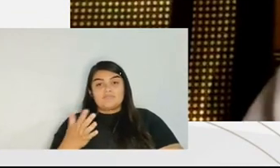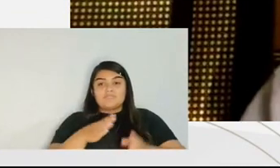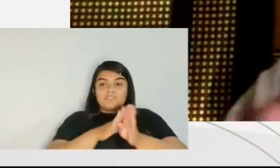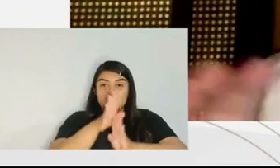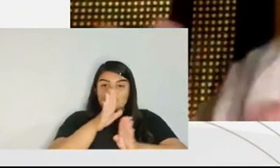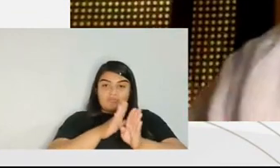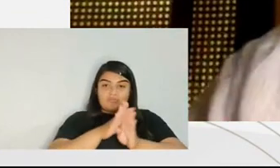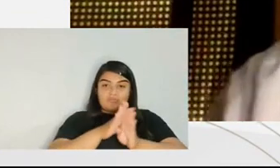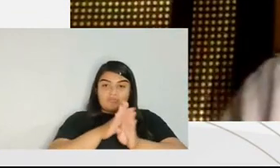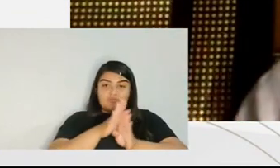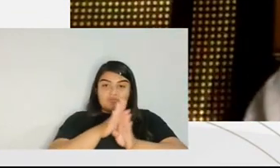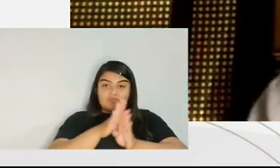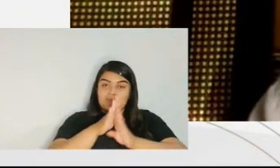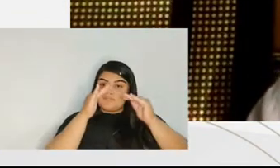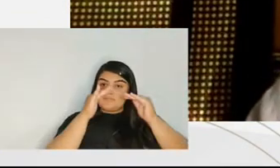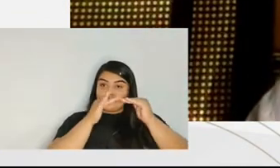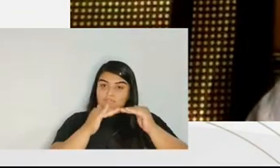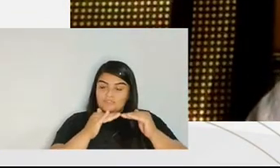agreements